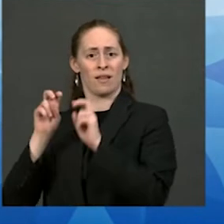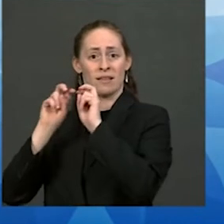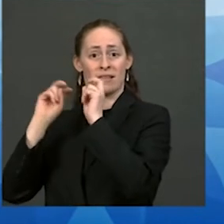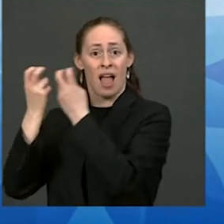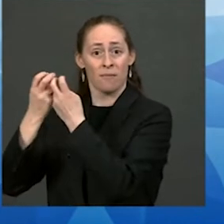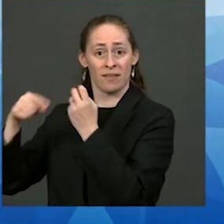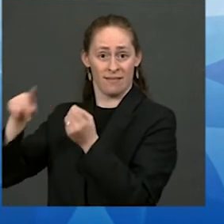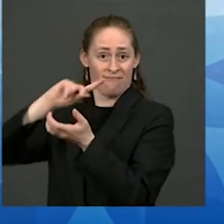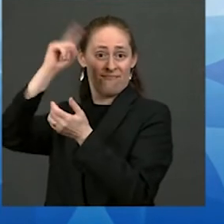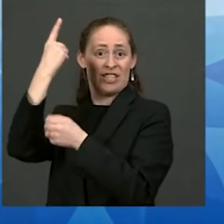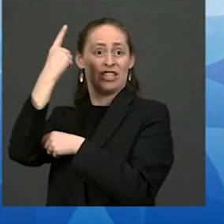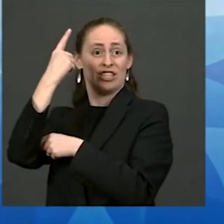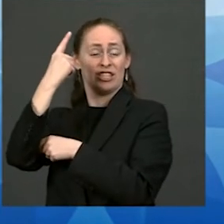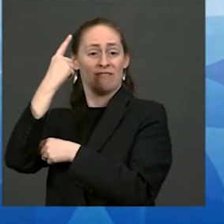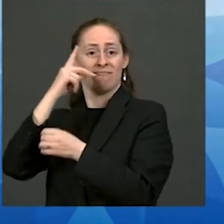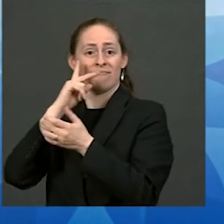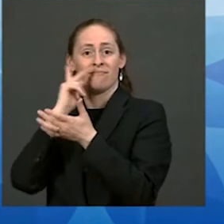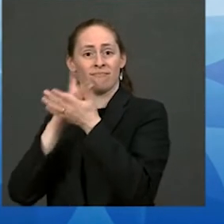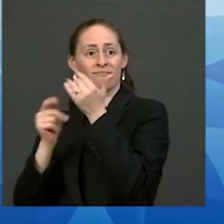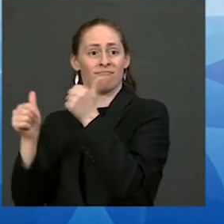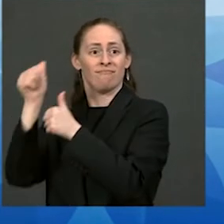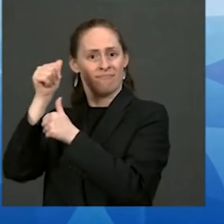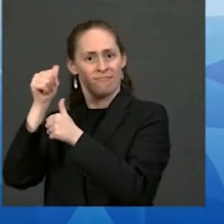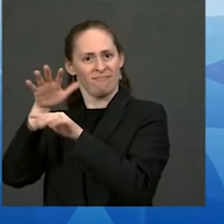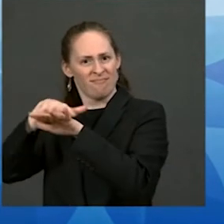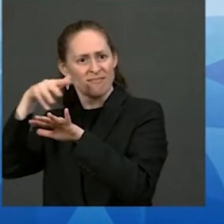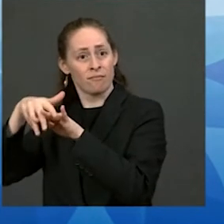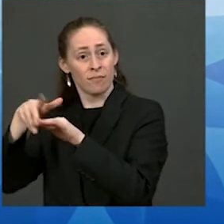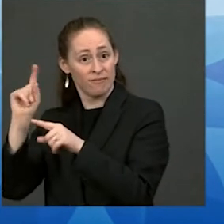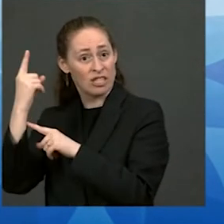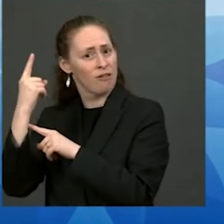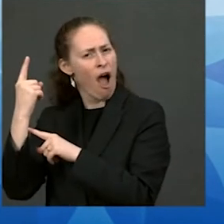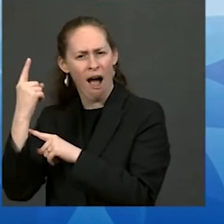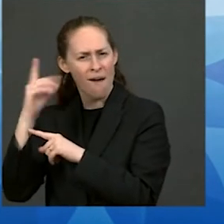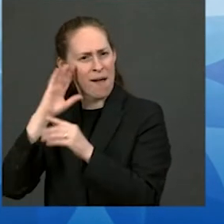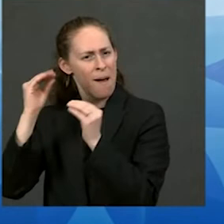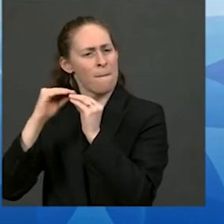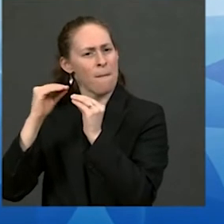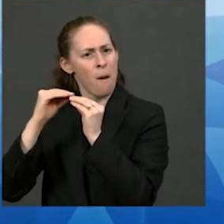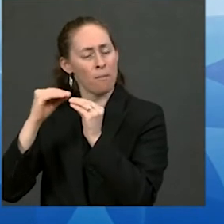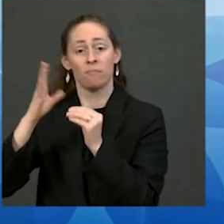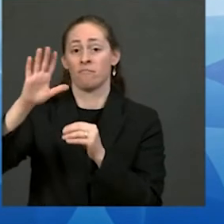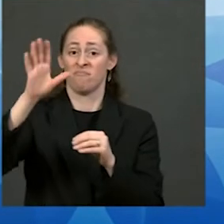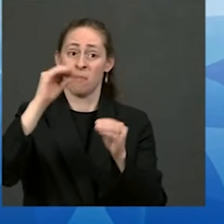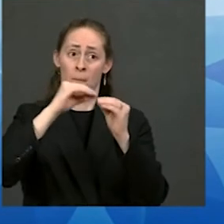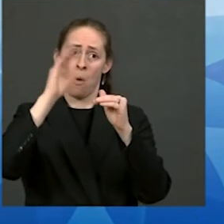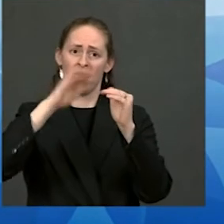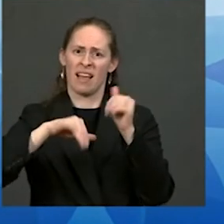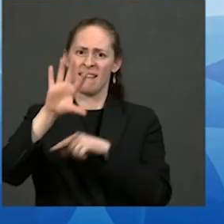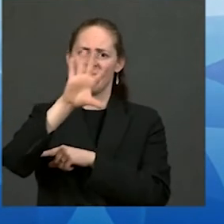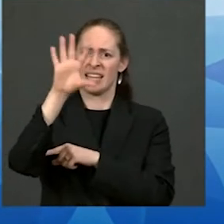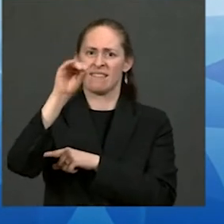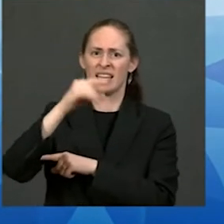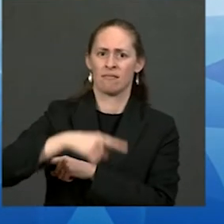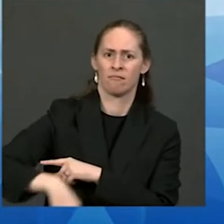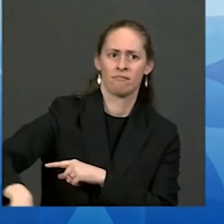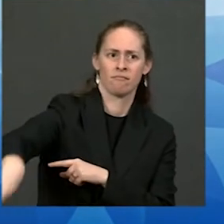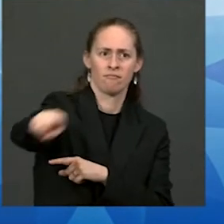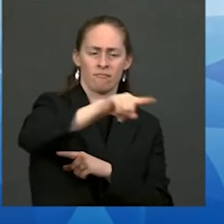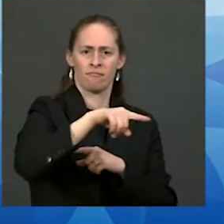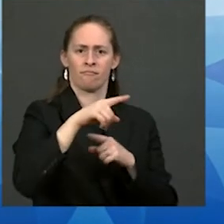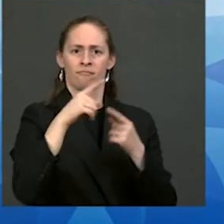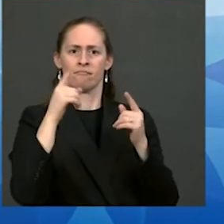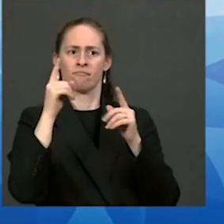but more than 50 Native Americans now serving in significant roles in my administration we've also taken action to protect